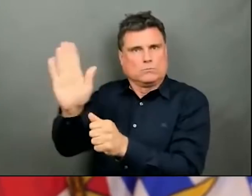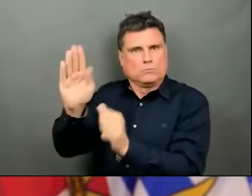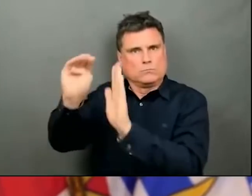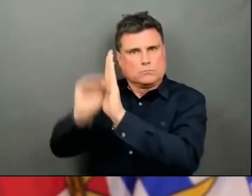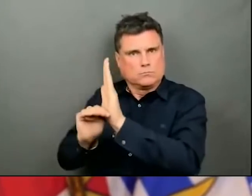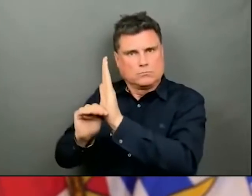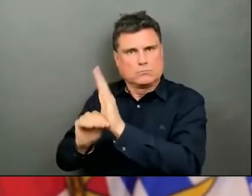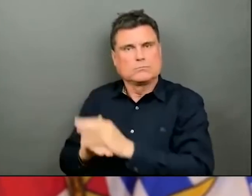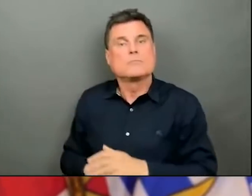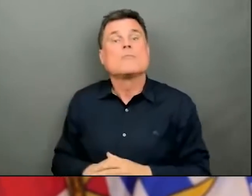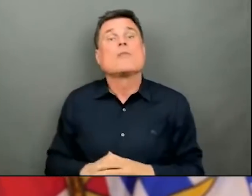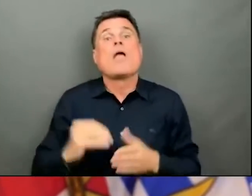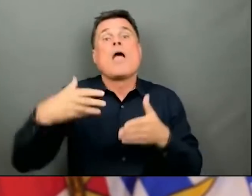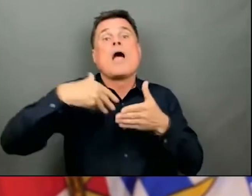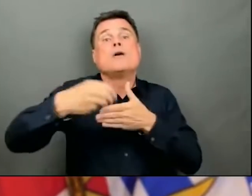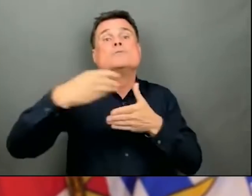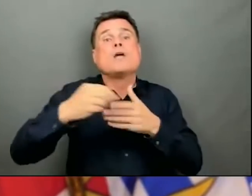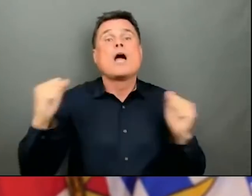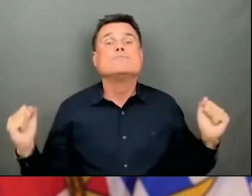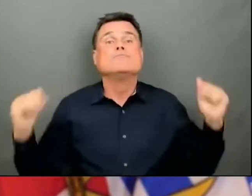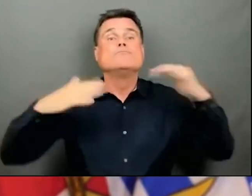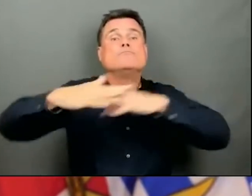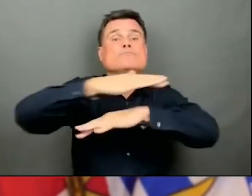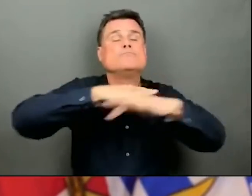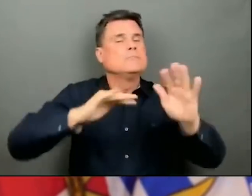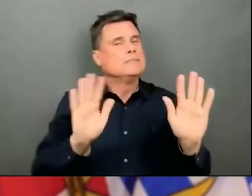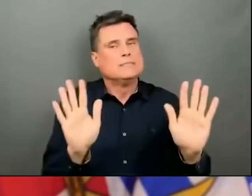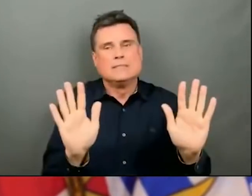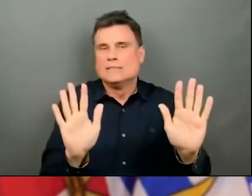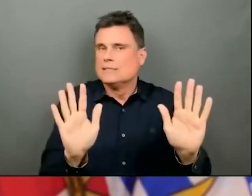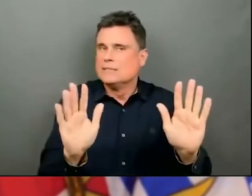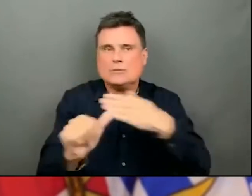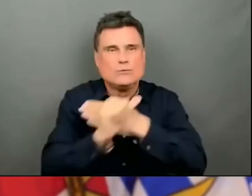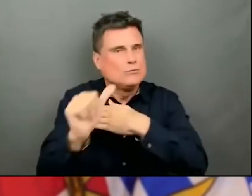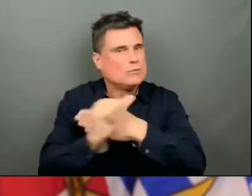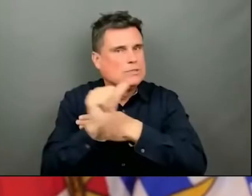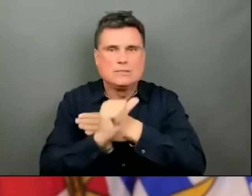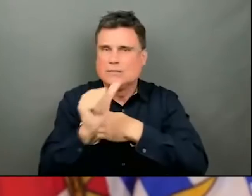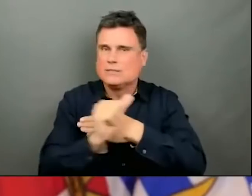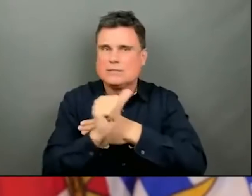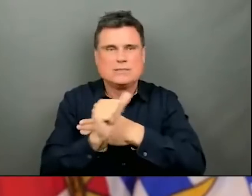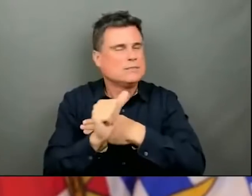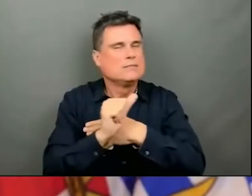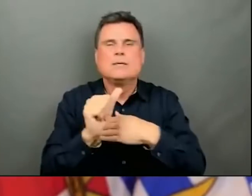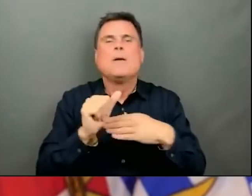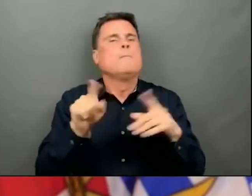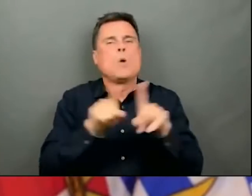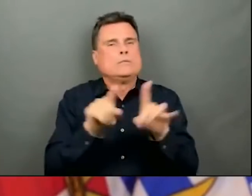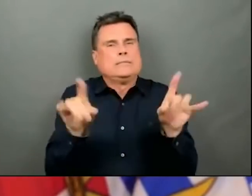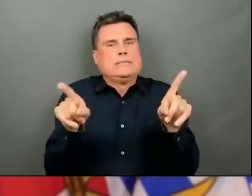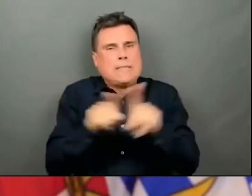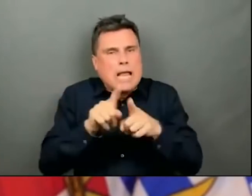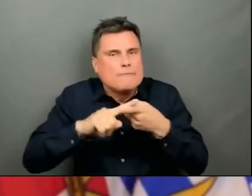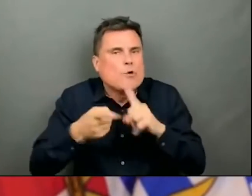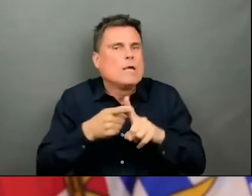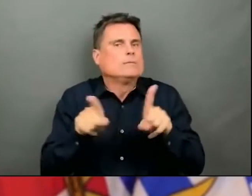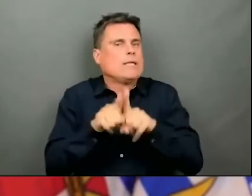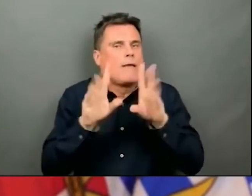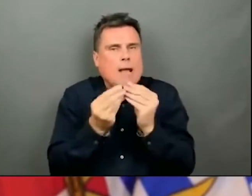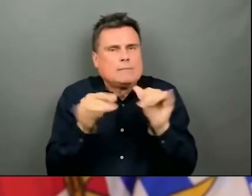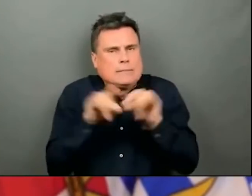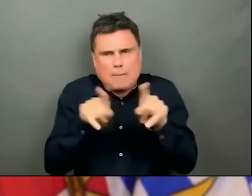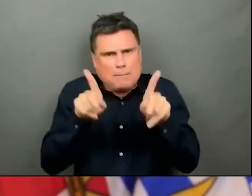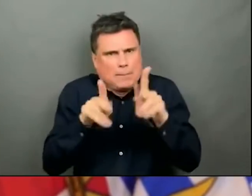less risky. But stick to your own same small group. We all have to do our part to protect those who are higher